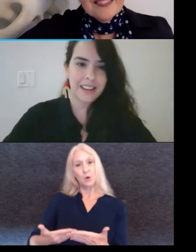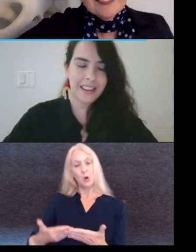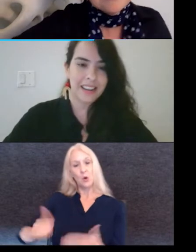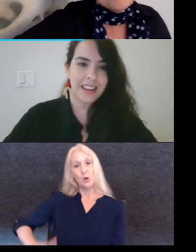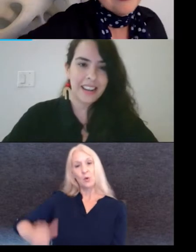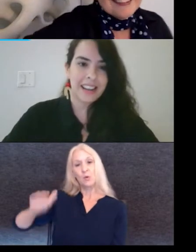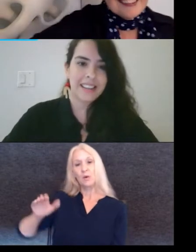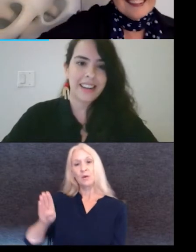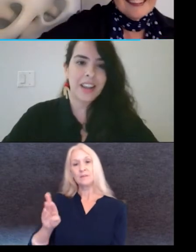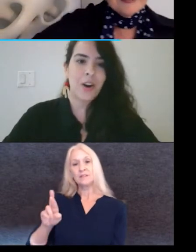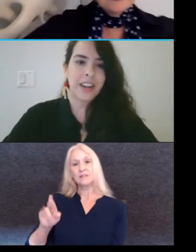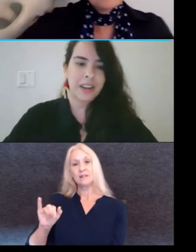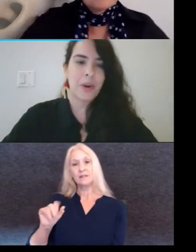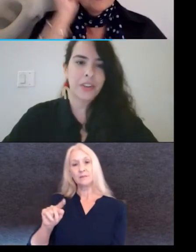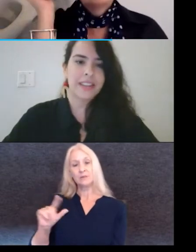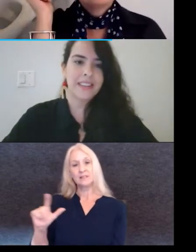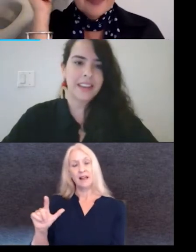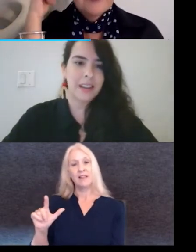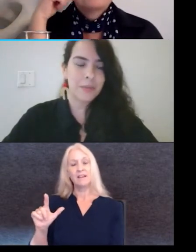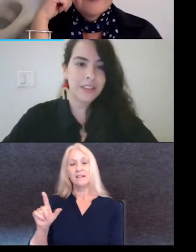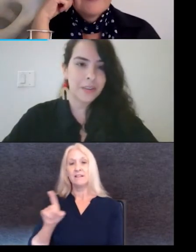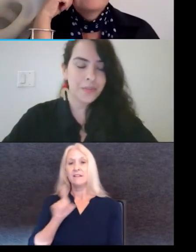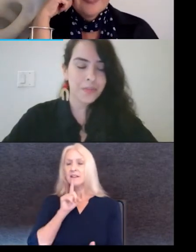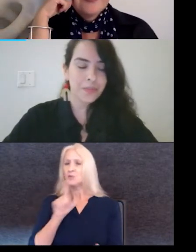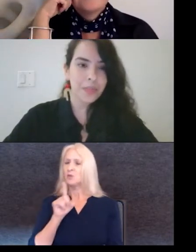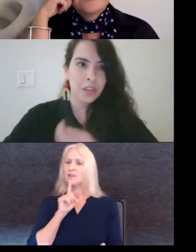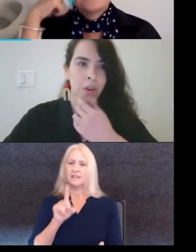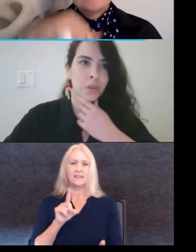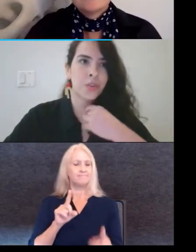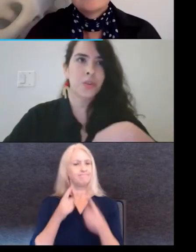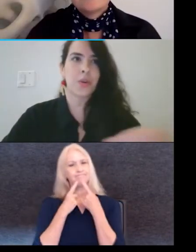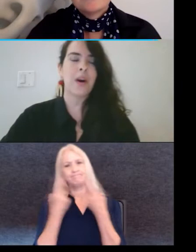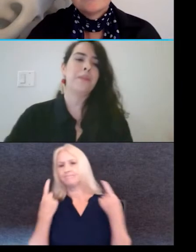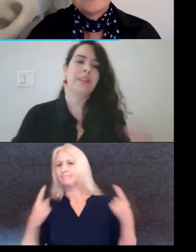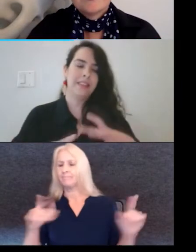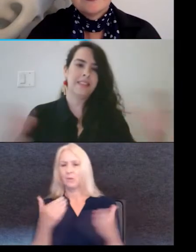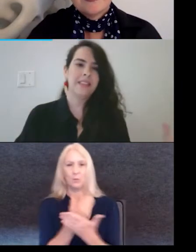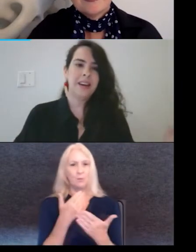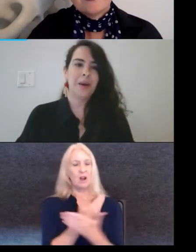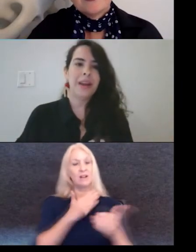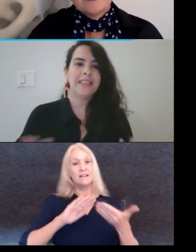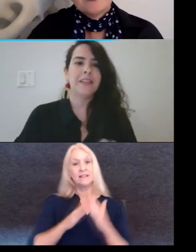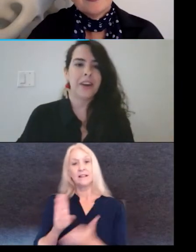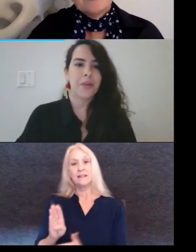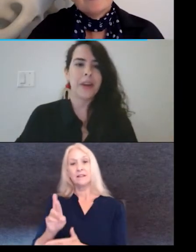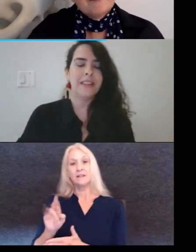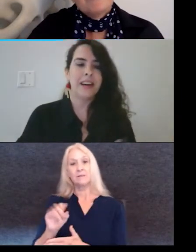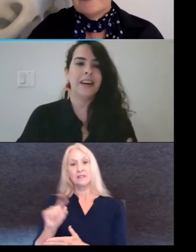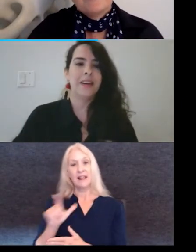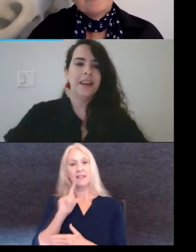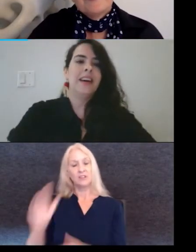in Brasilia and it's an iconic modernist city in Brazil. So to grow up in this amazing